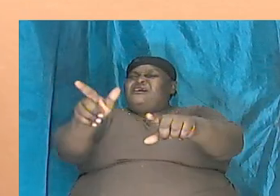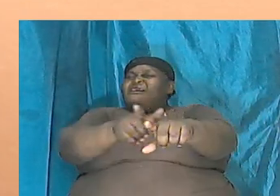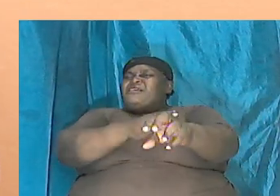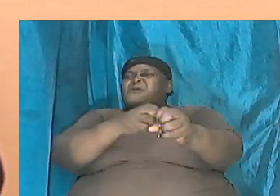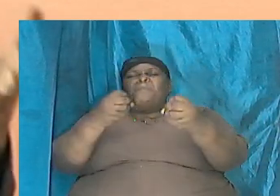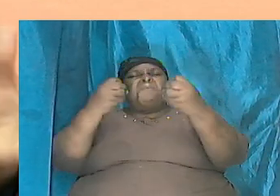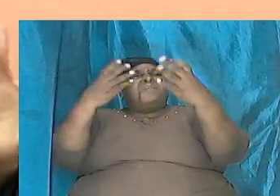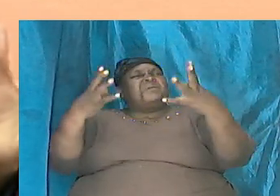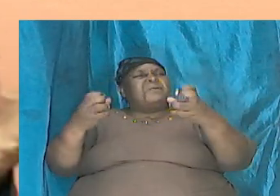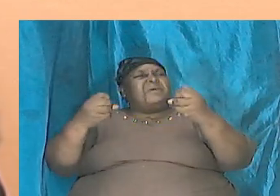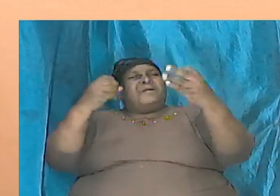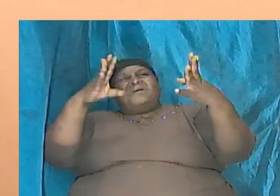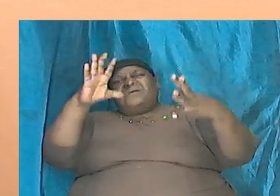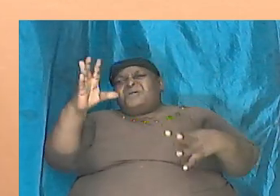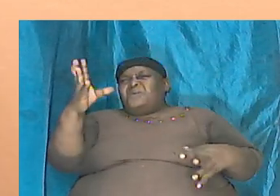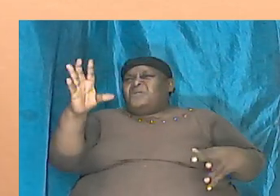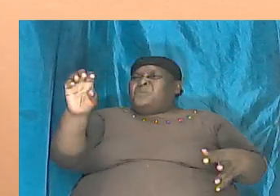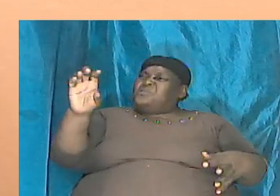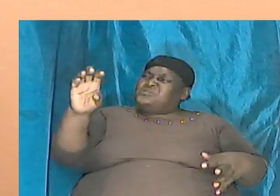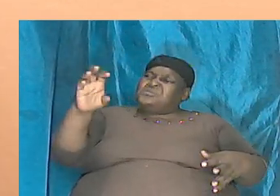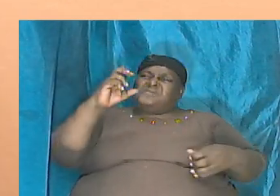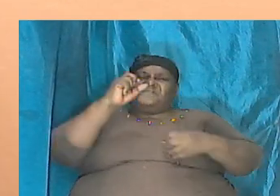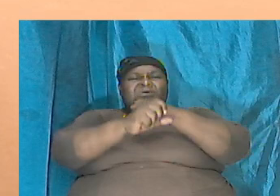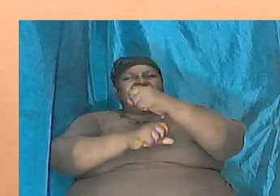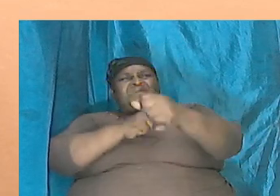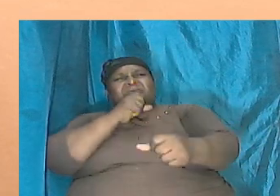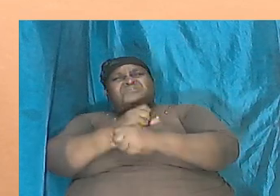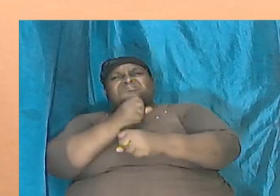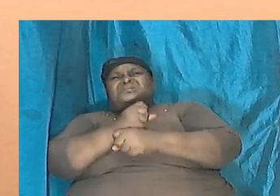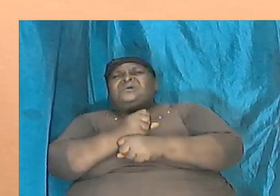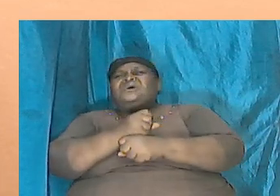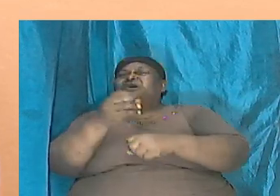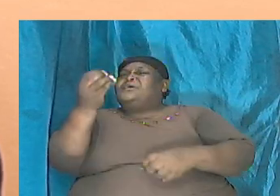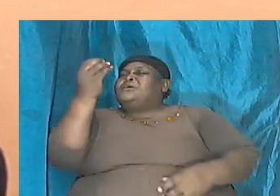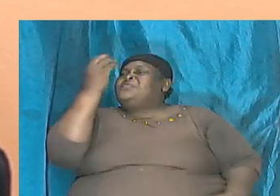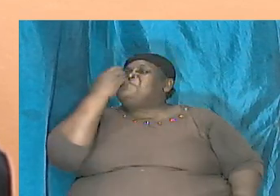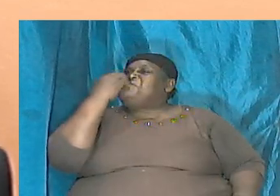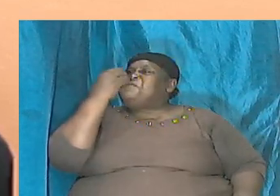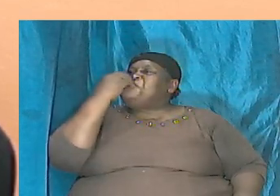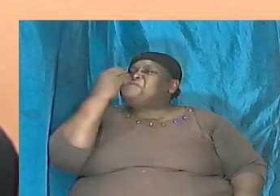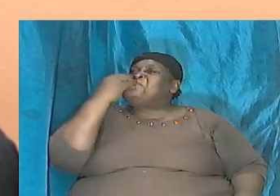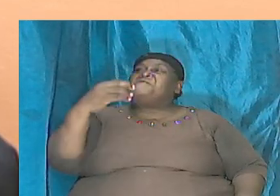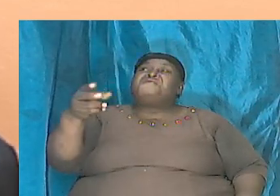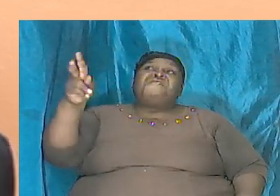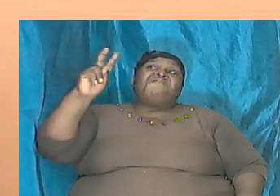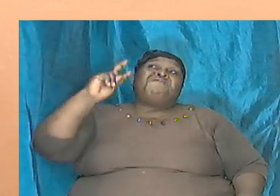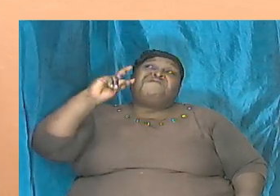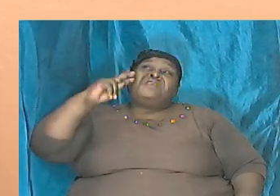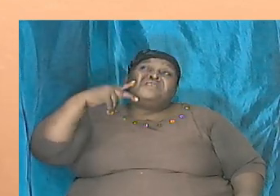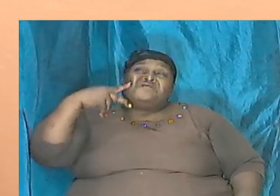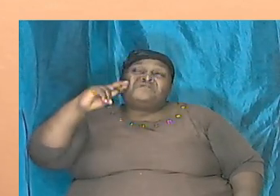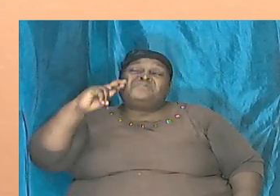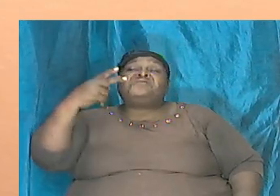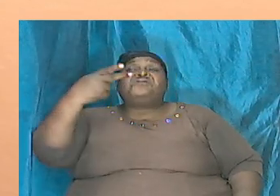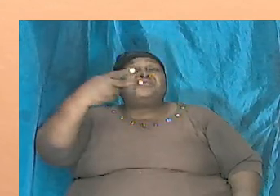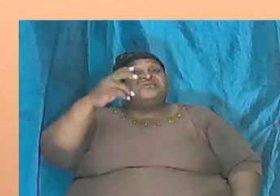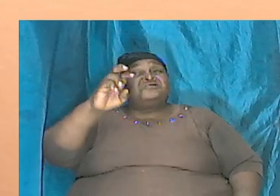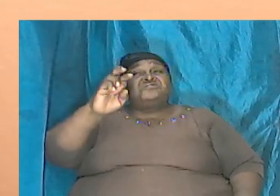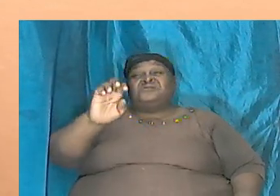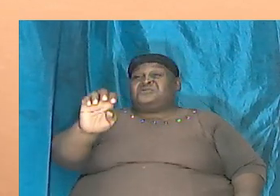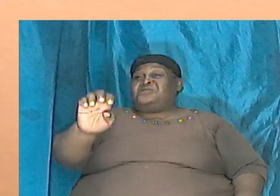hundreds of years and they ate from the ground the vegetation the herbs